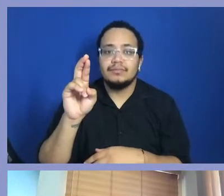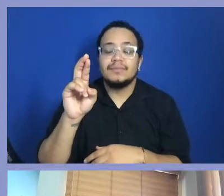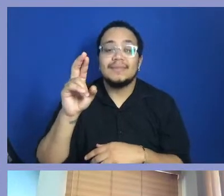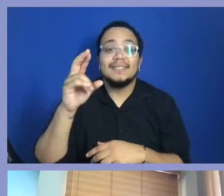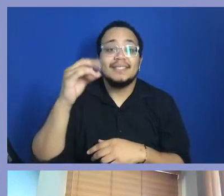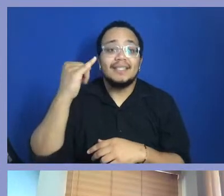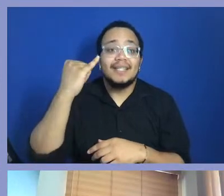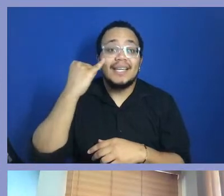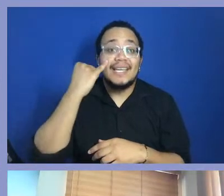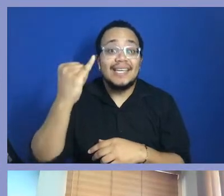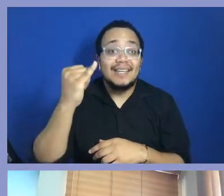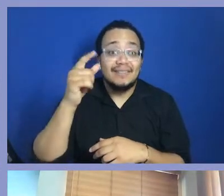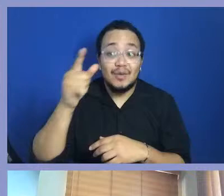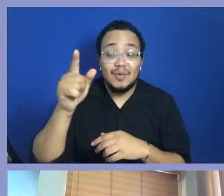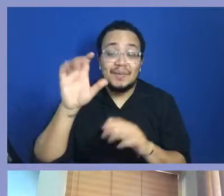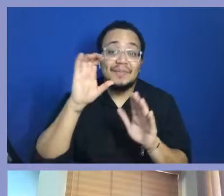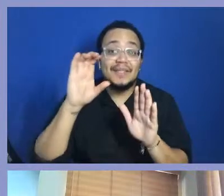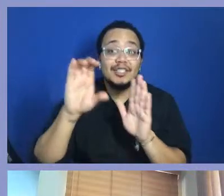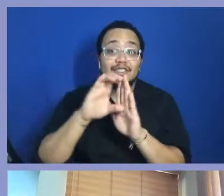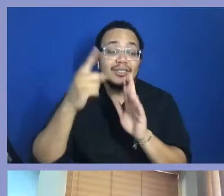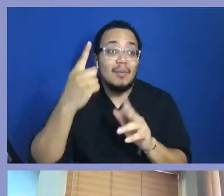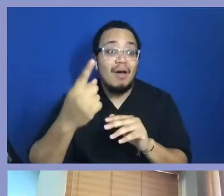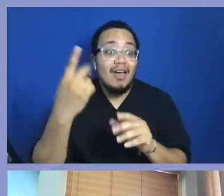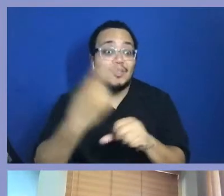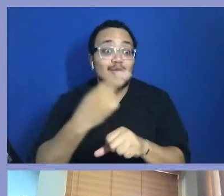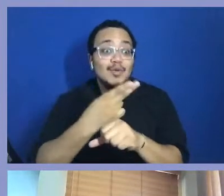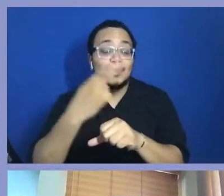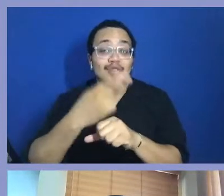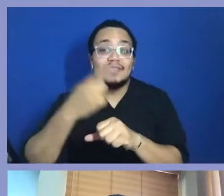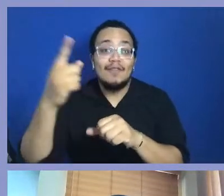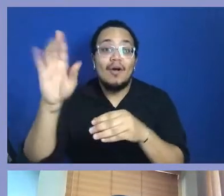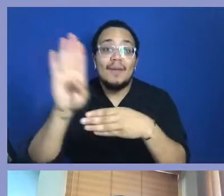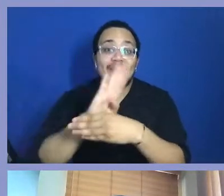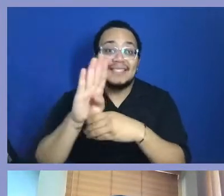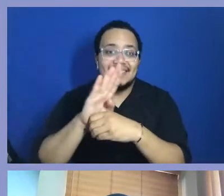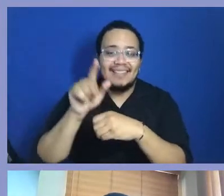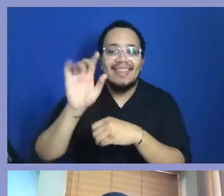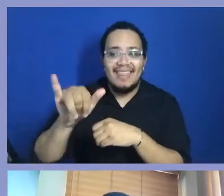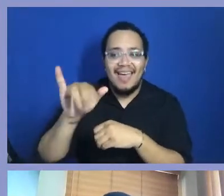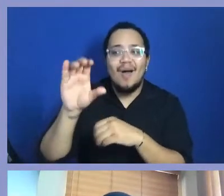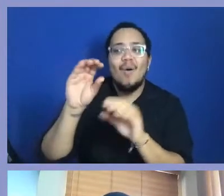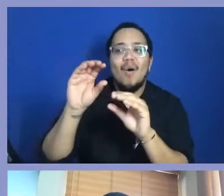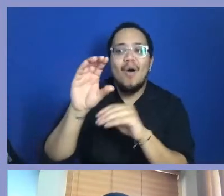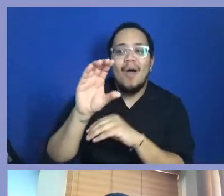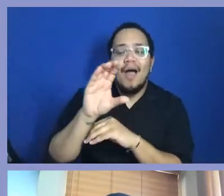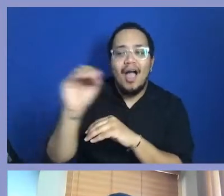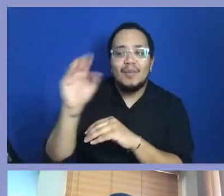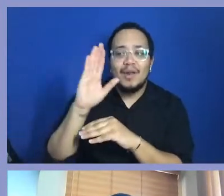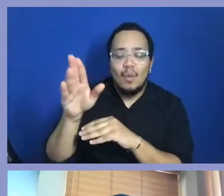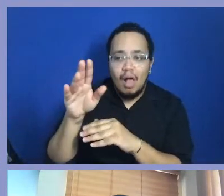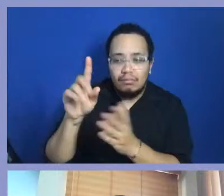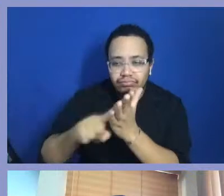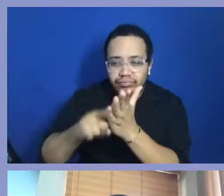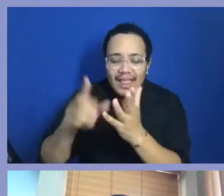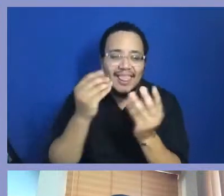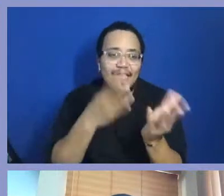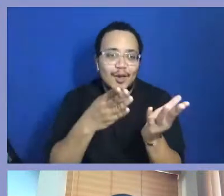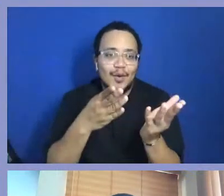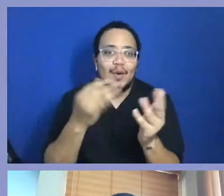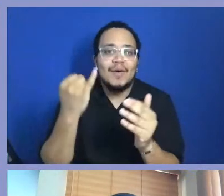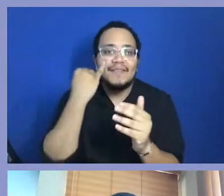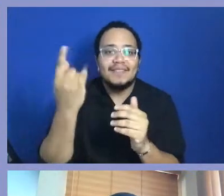they're going to let you know. Okay? The other thing, work keeps changing. It's very competitive.